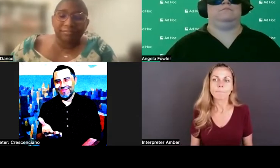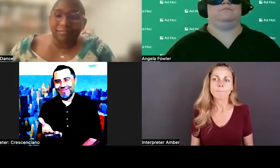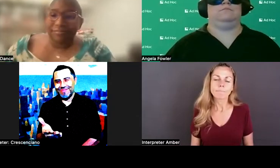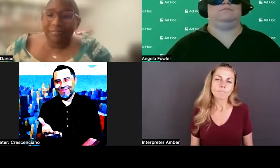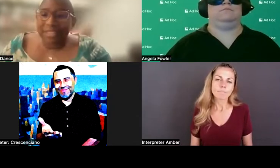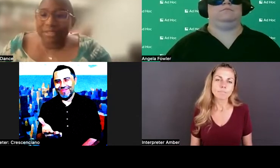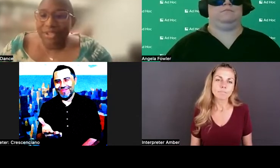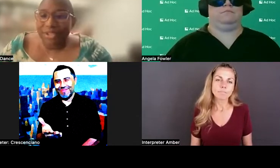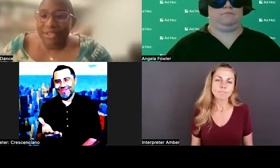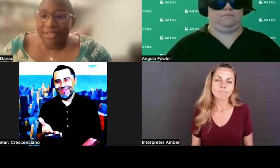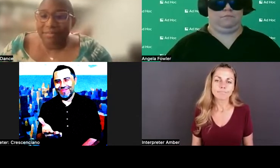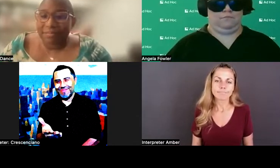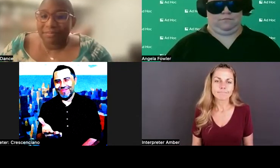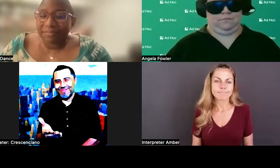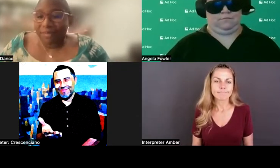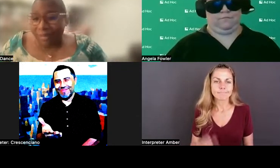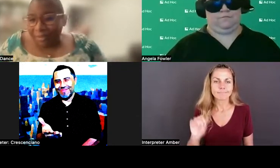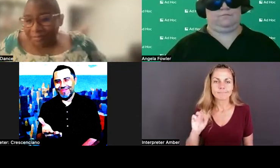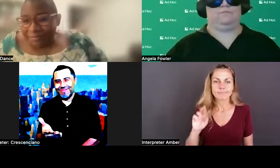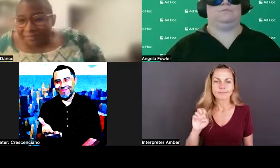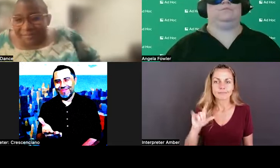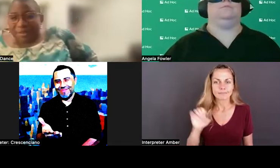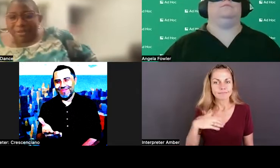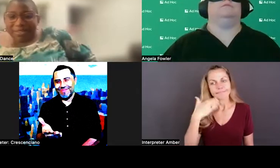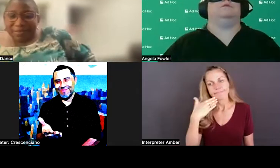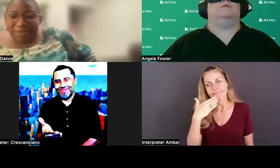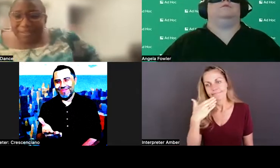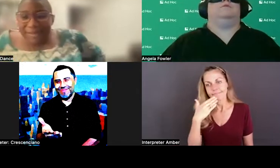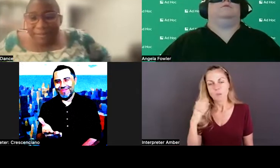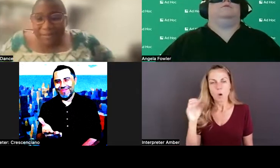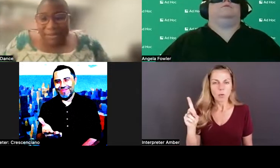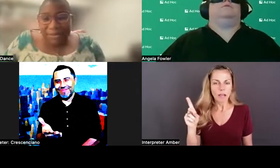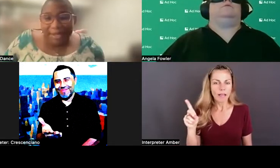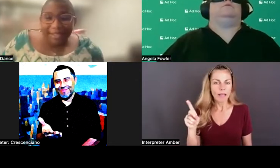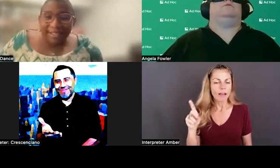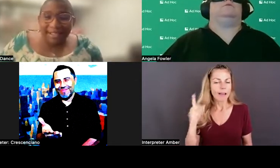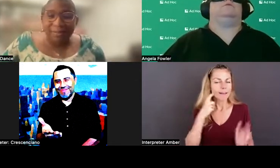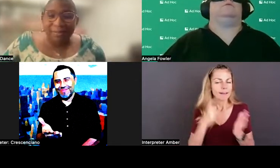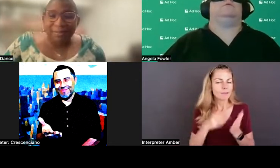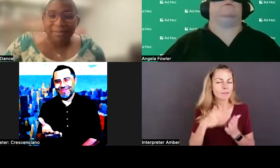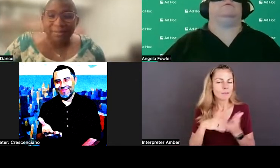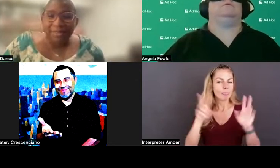Hmm. Thanks for sharing that. Okay. I'm hearing some themes already.